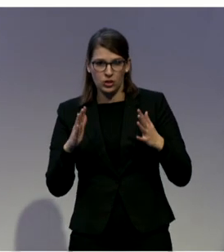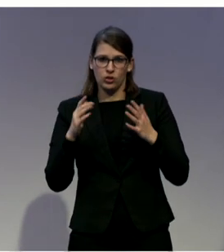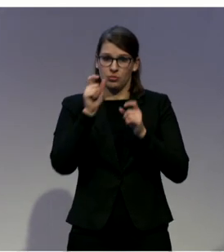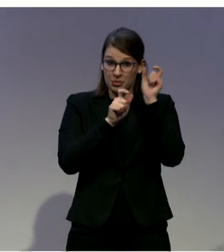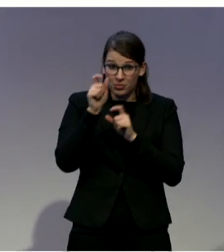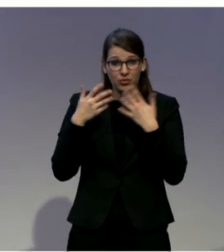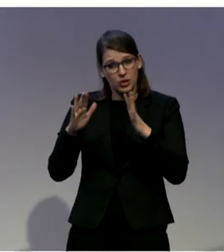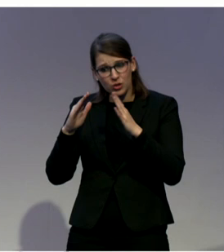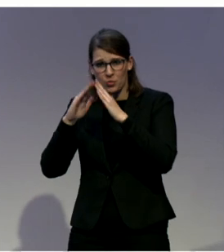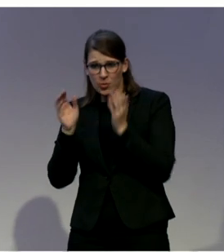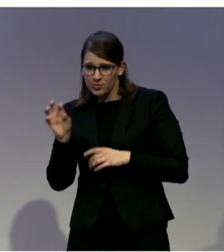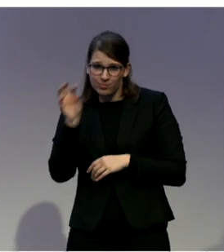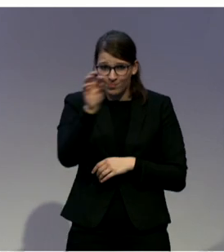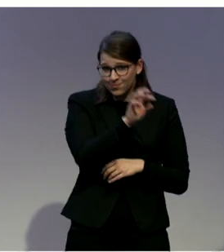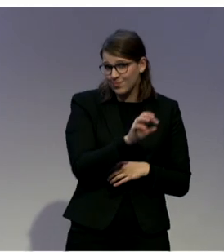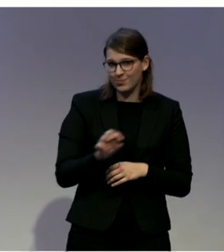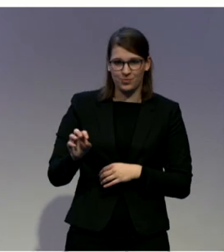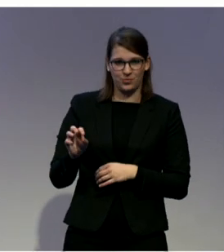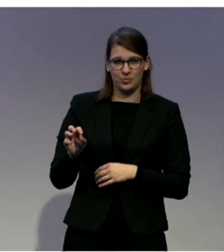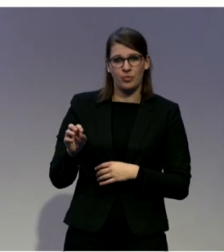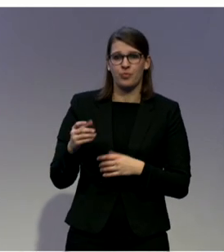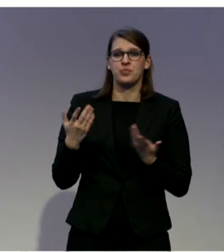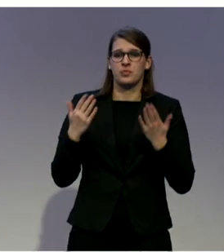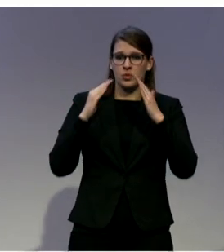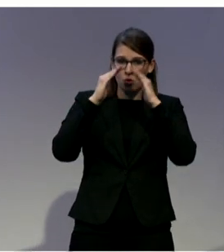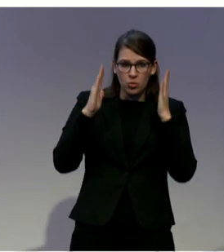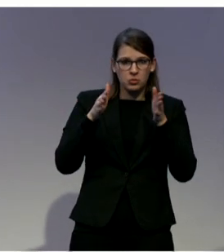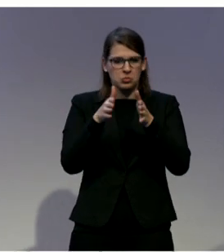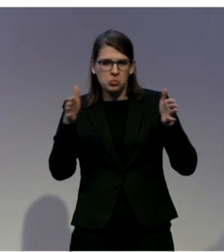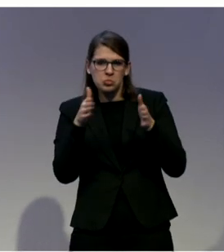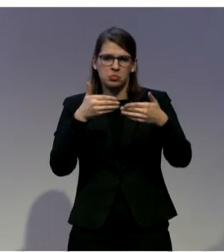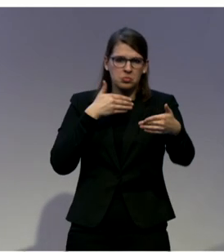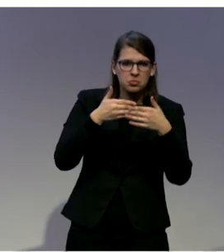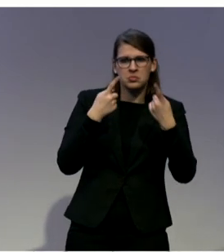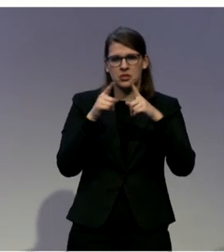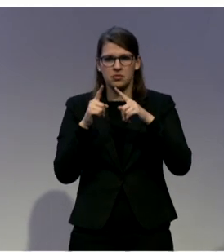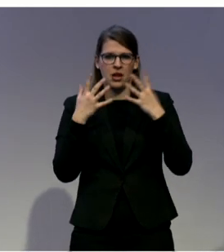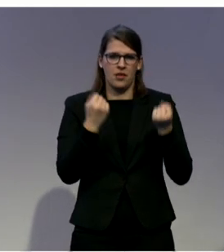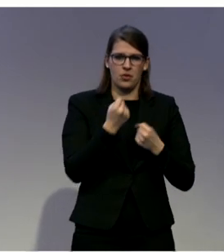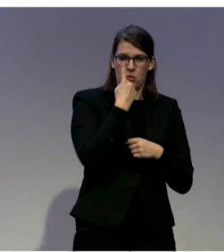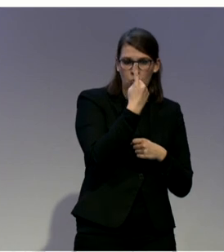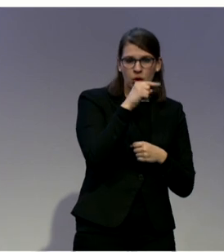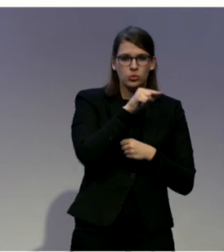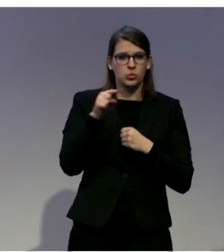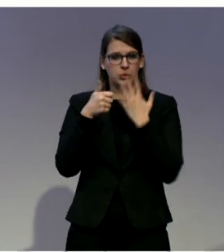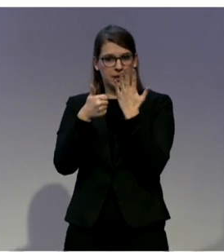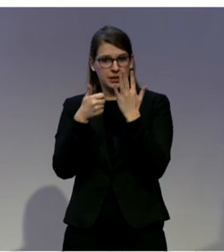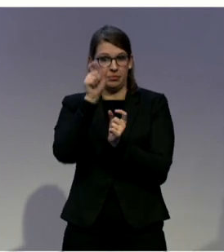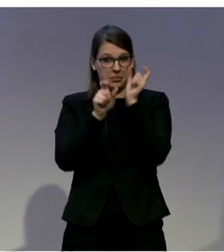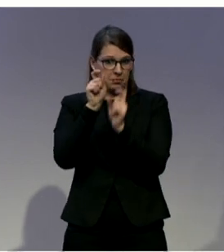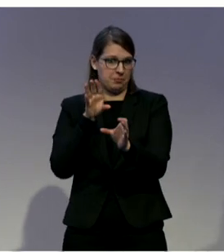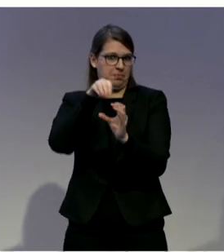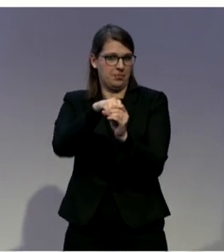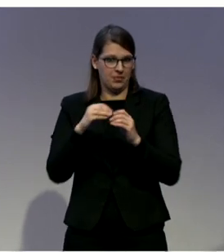apartments, one to six people live in them. And let me remind